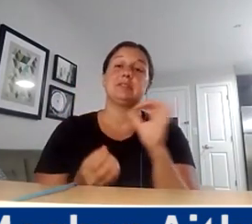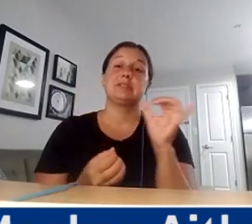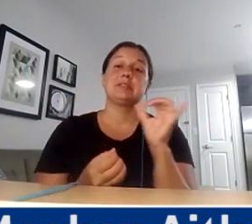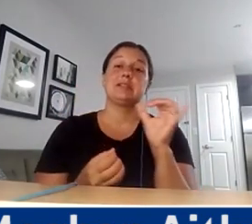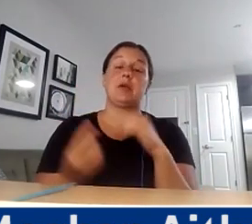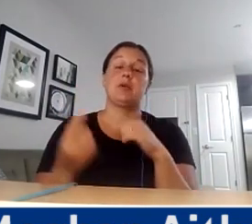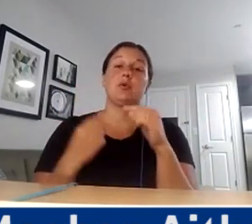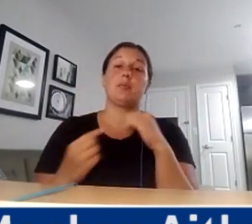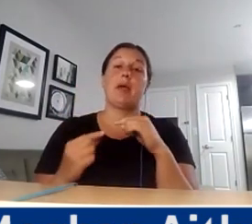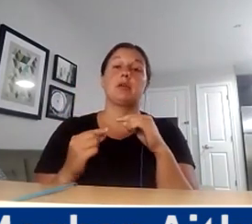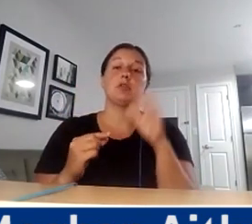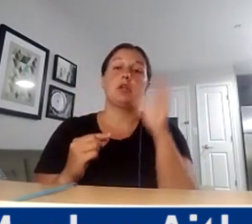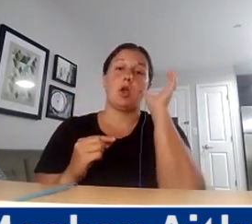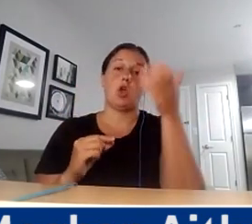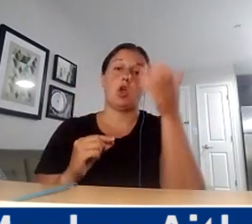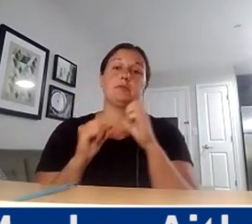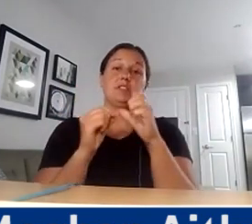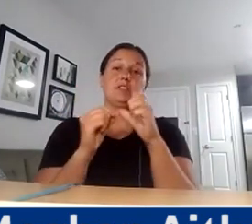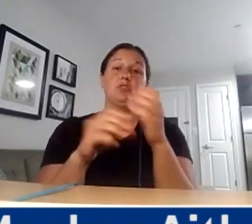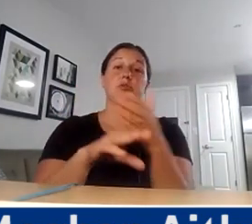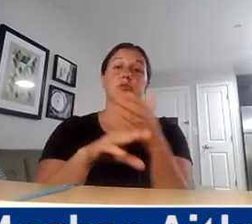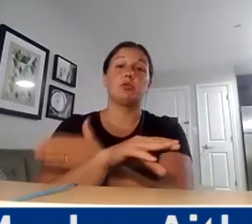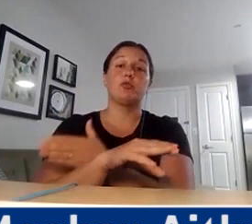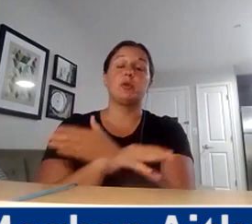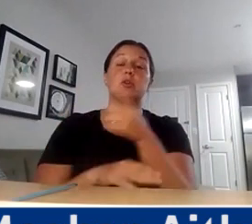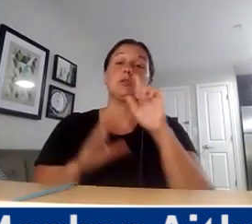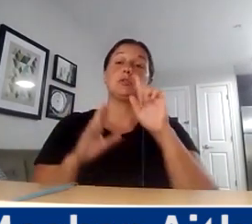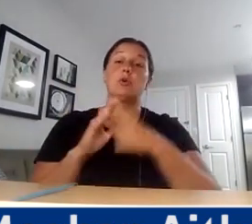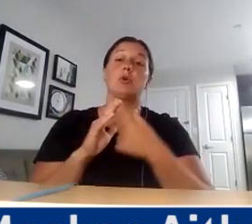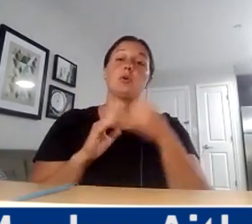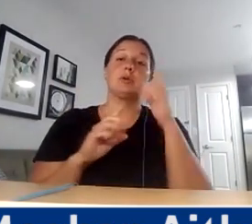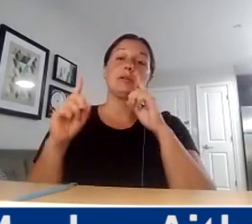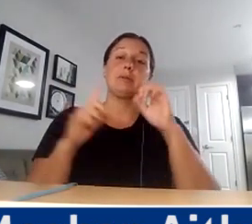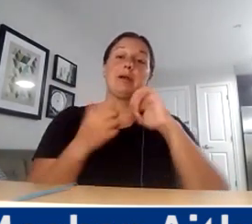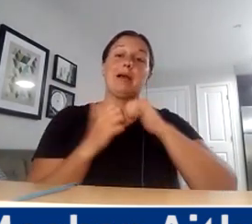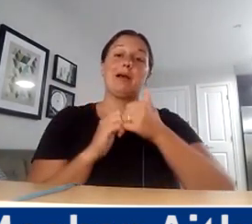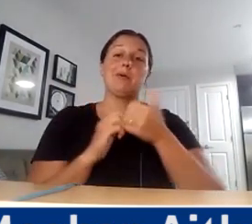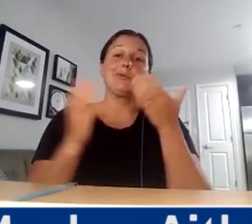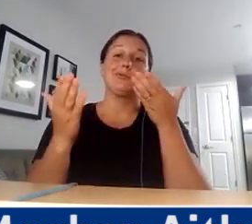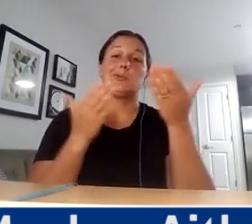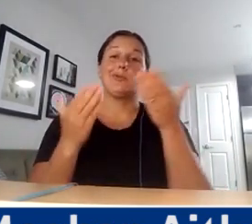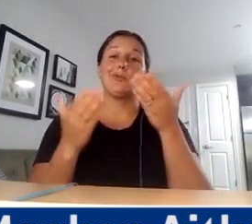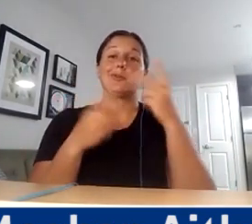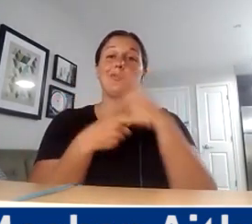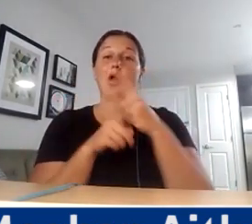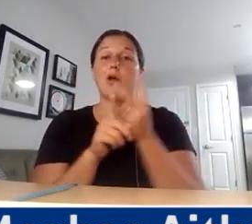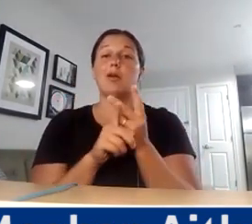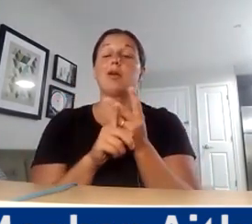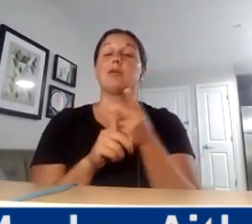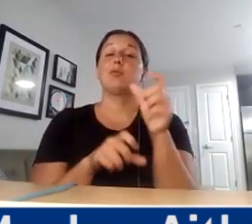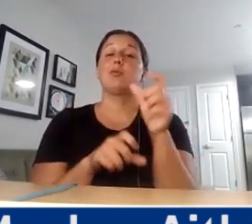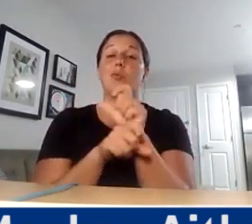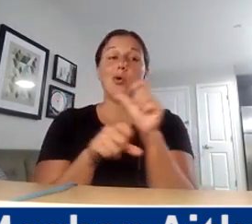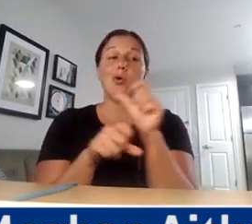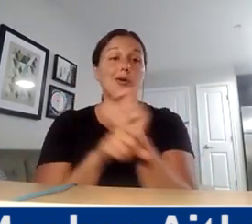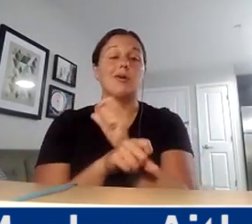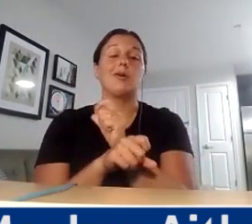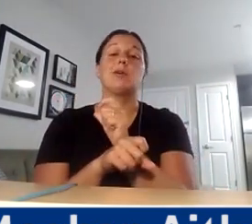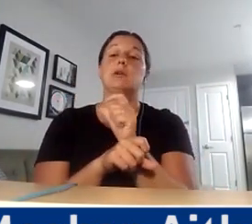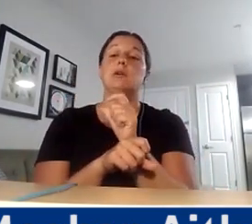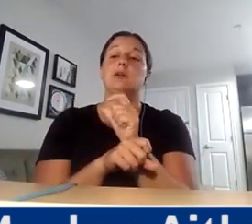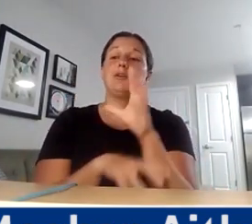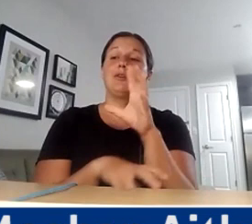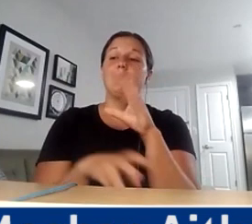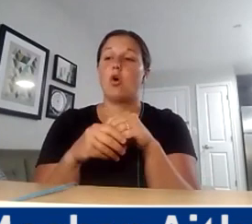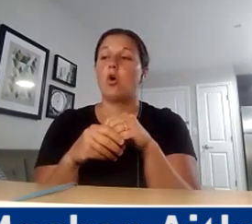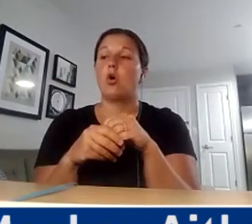continuous improvement, you start to think about how the service or the product that you're working on delivering, how that